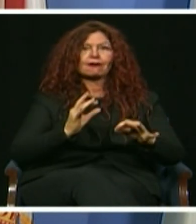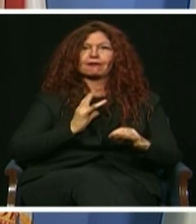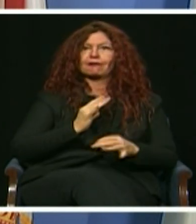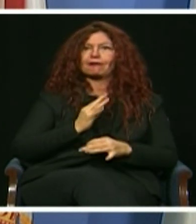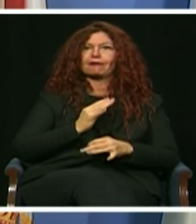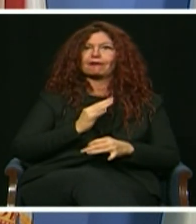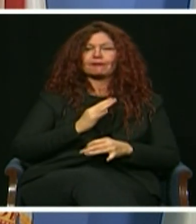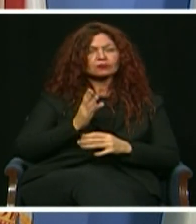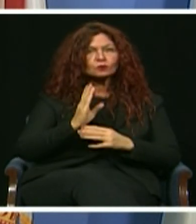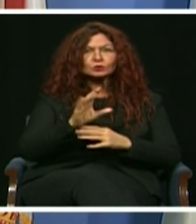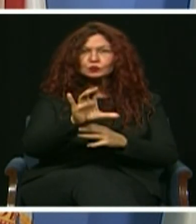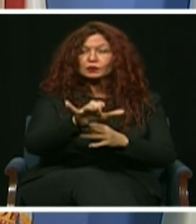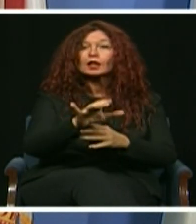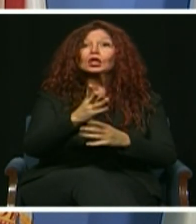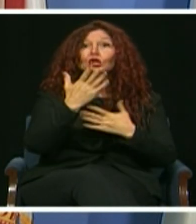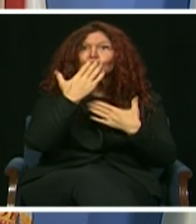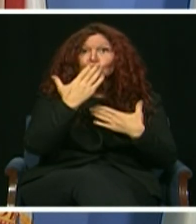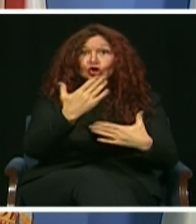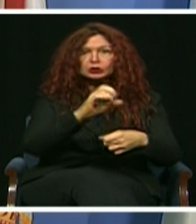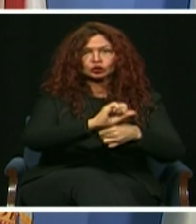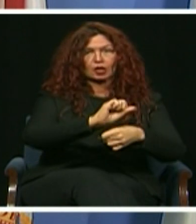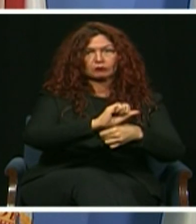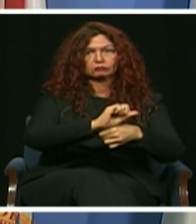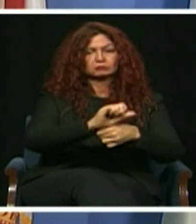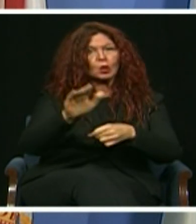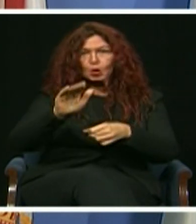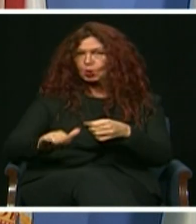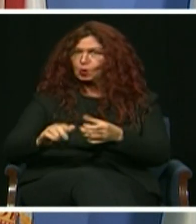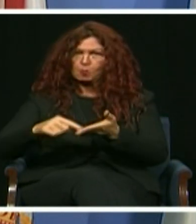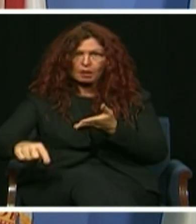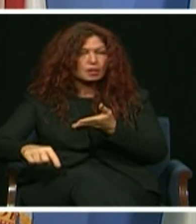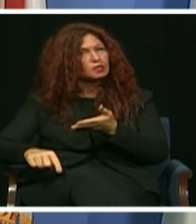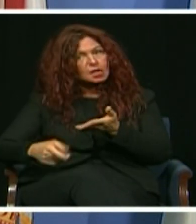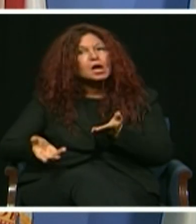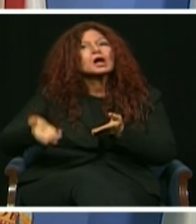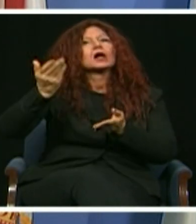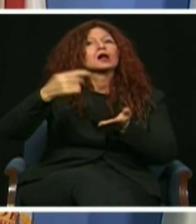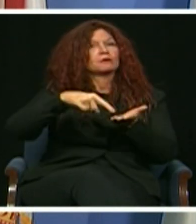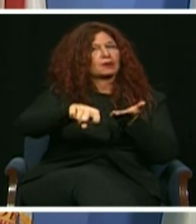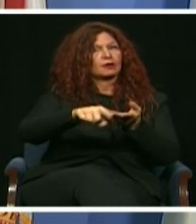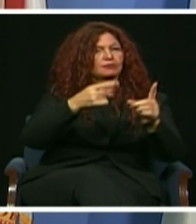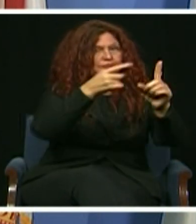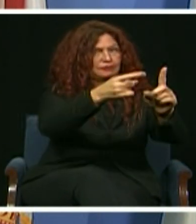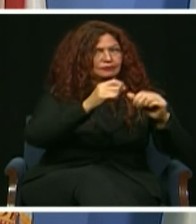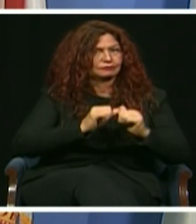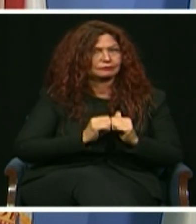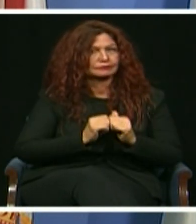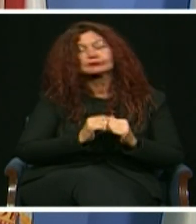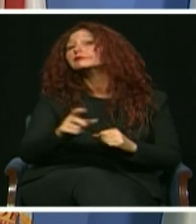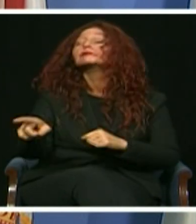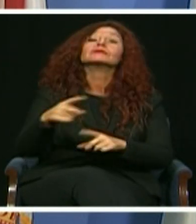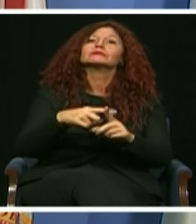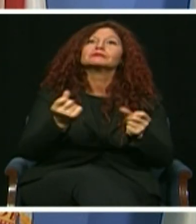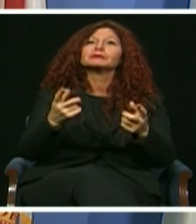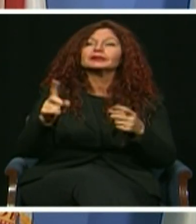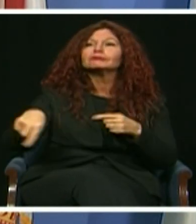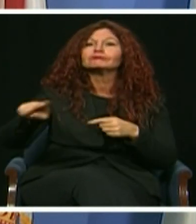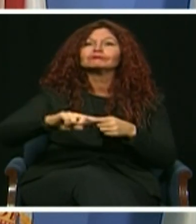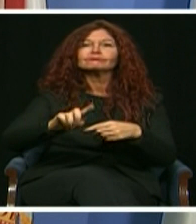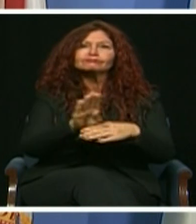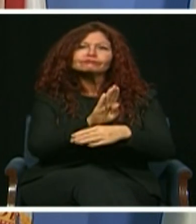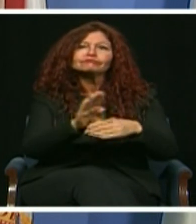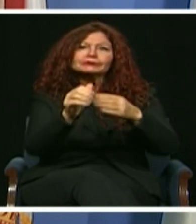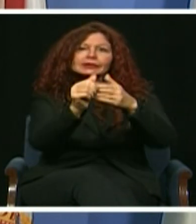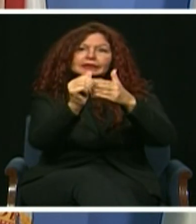pipeline for good-paying jobs, and this effort is already underway. I'm also working with industry leaders to create a more resilient local